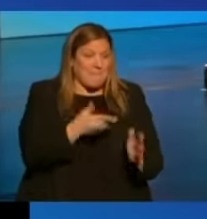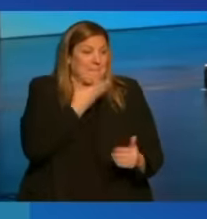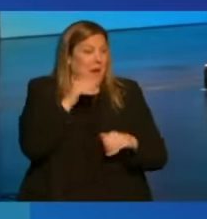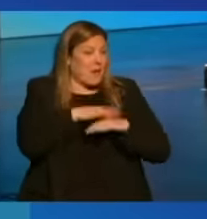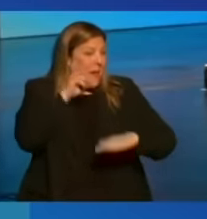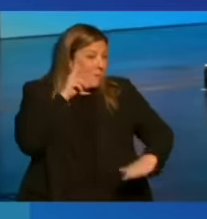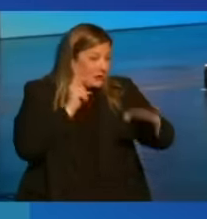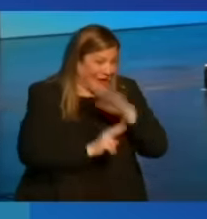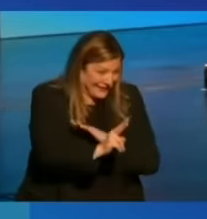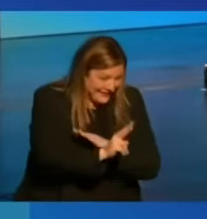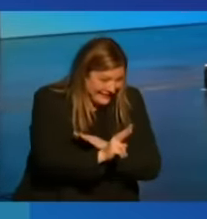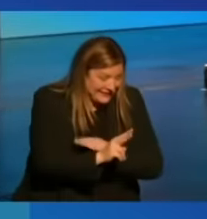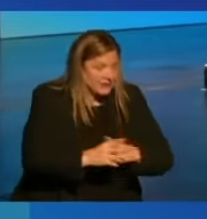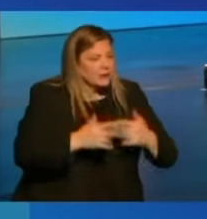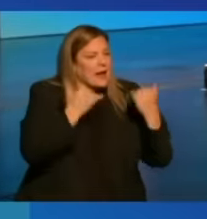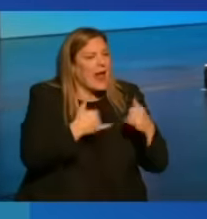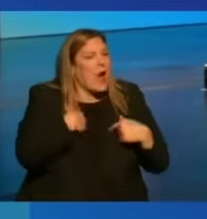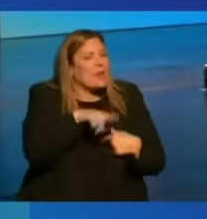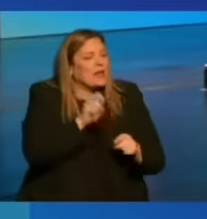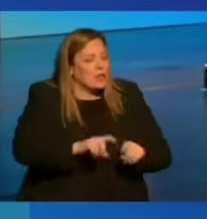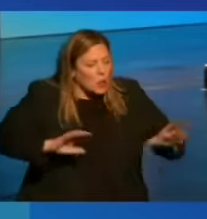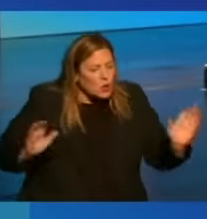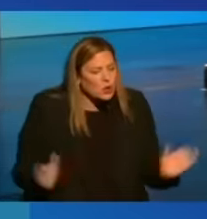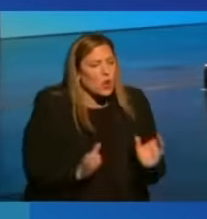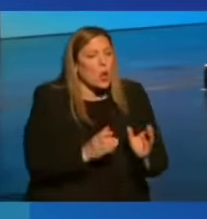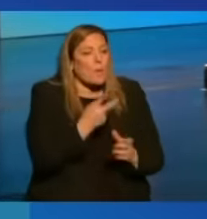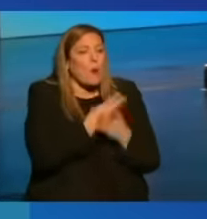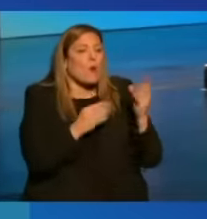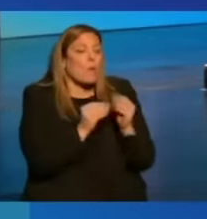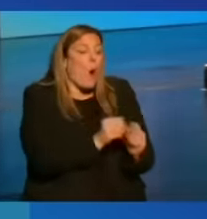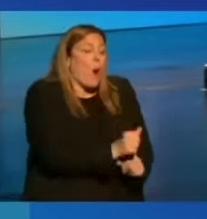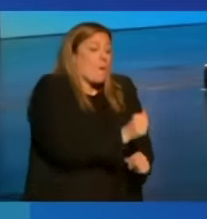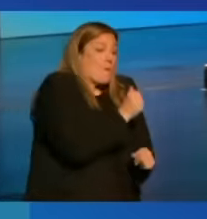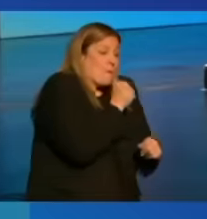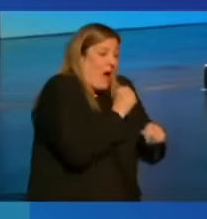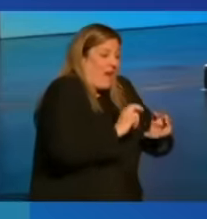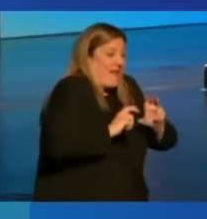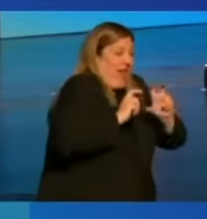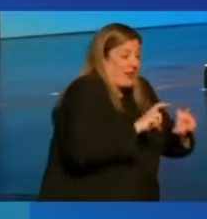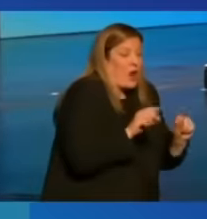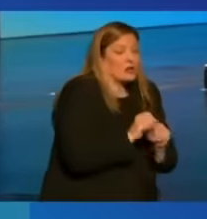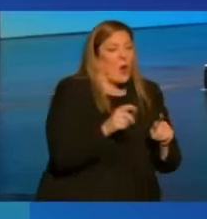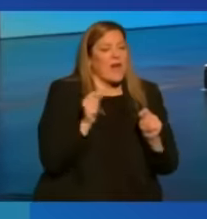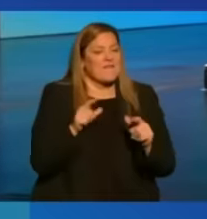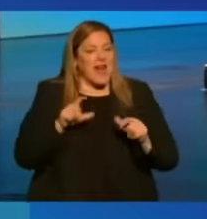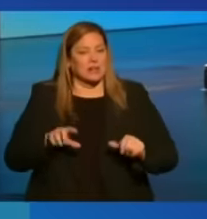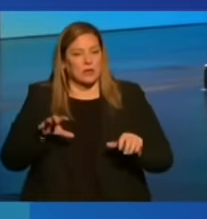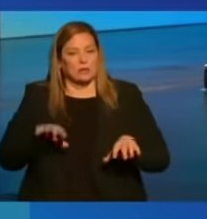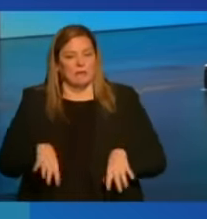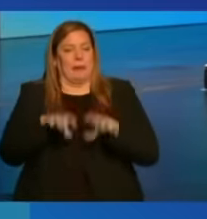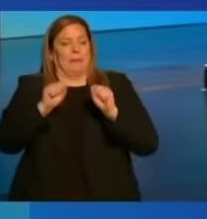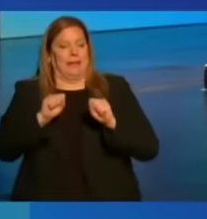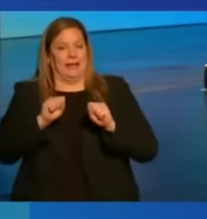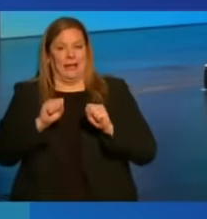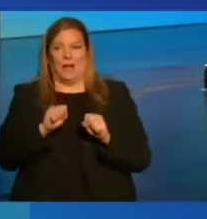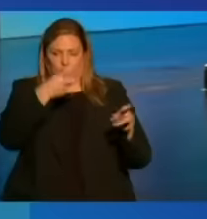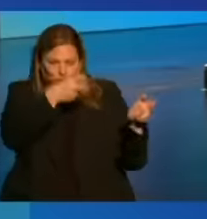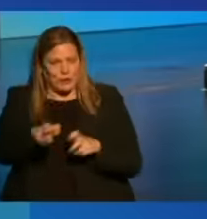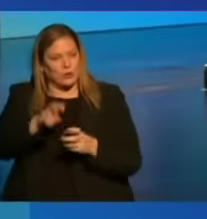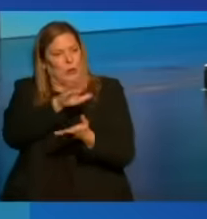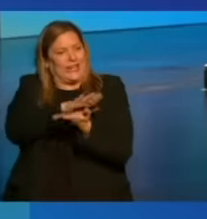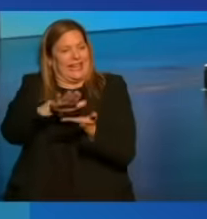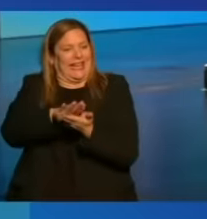So now we need to encourage both more private investment and faster adoption and transition to clean energy.